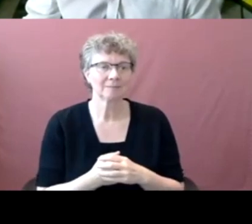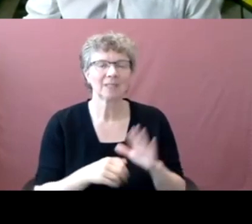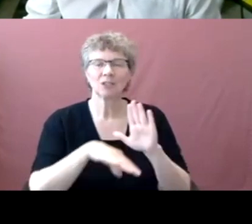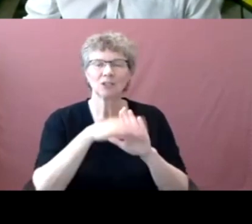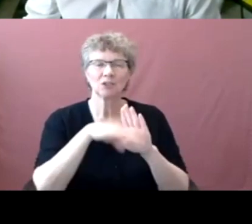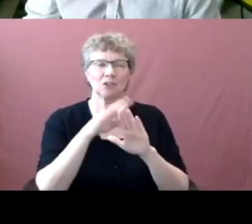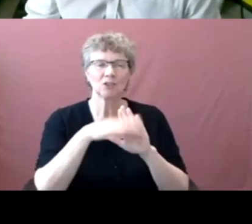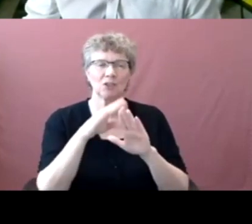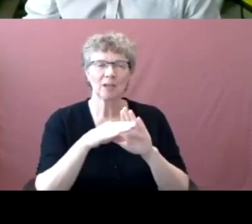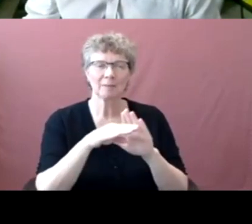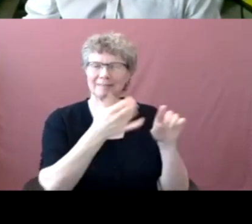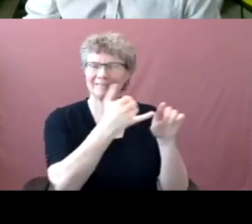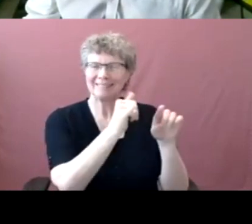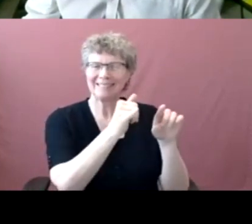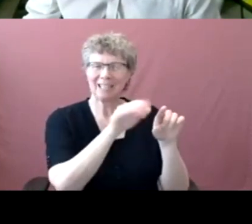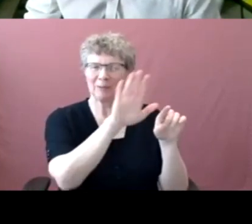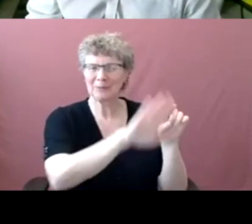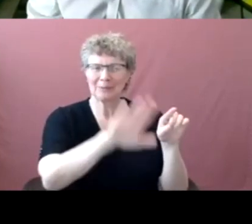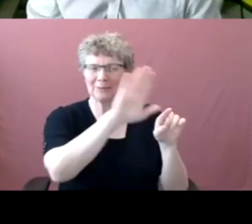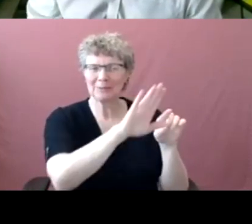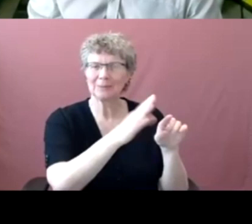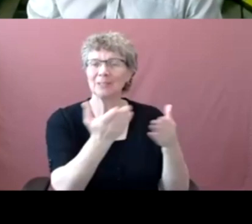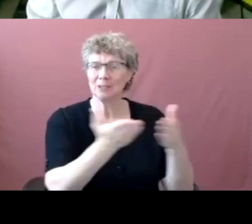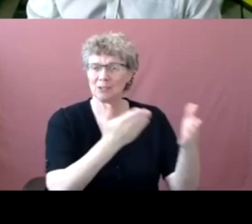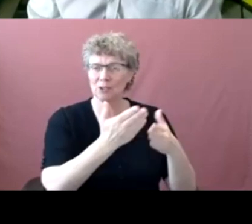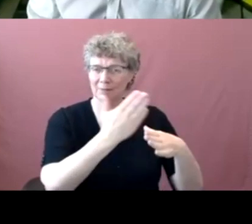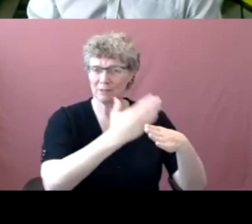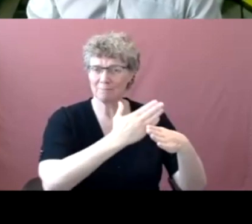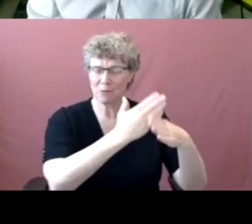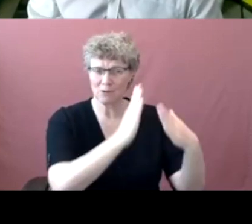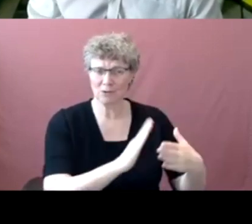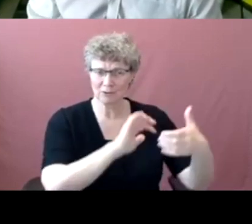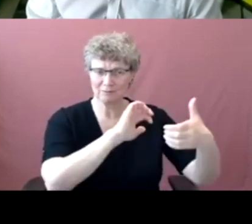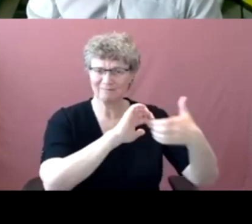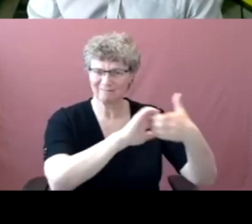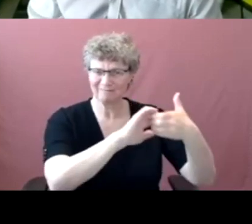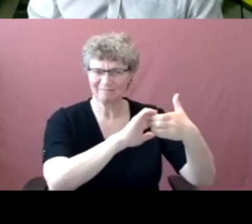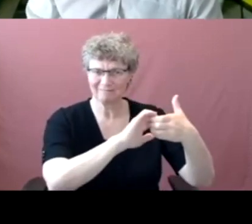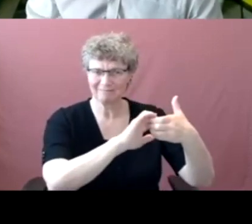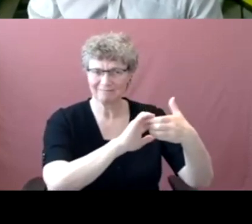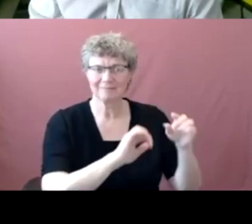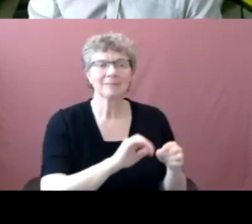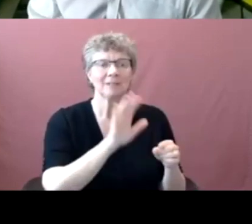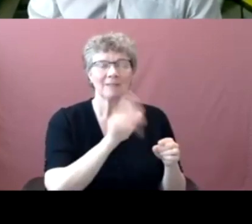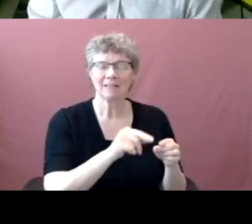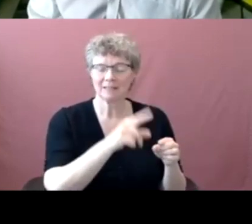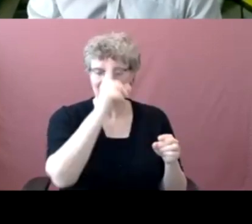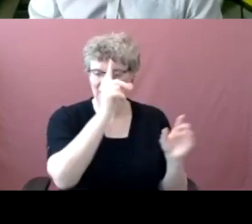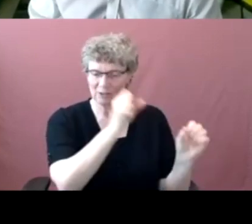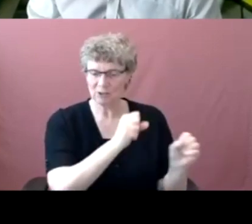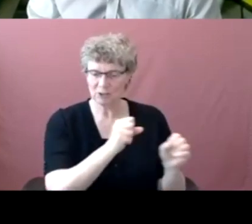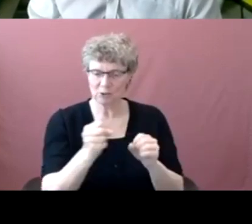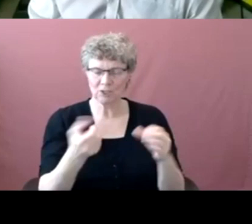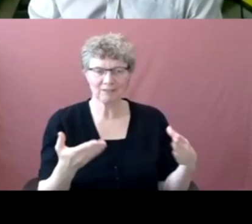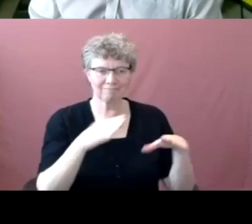top sort of top left quadrant of your screen. Those are the the strategic interface or one of the strategic interfaces